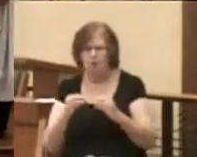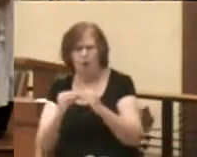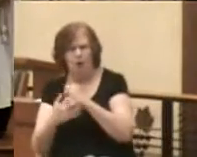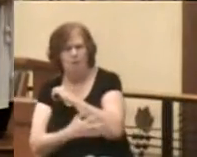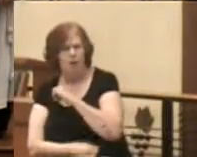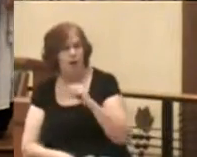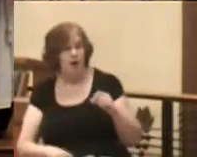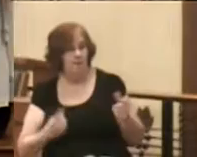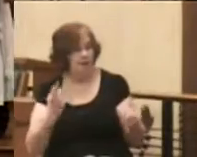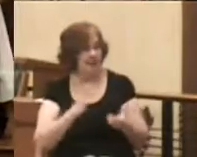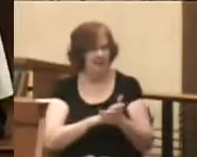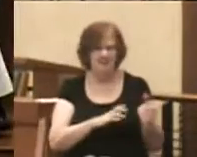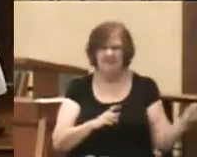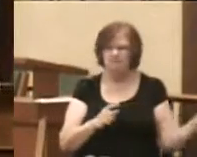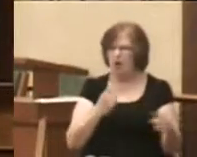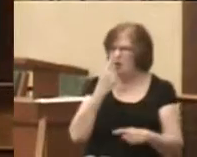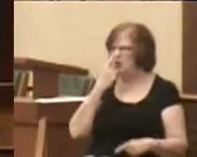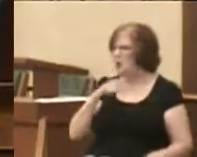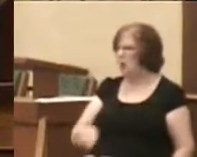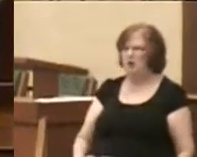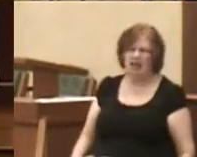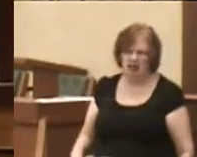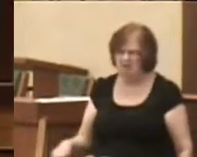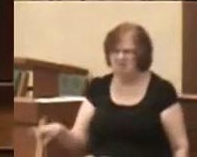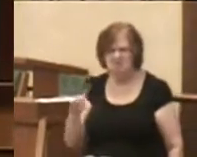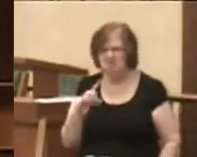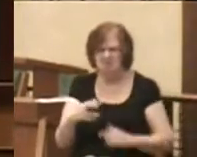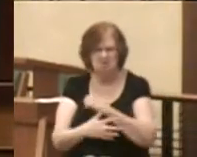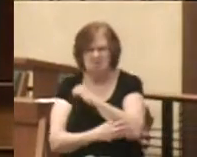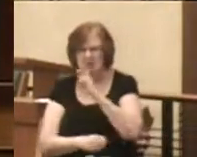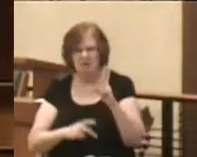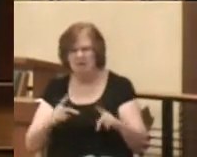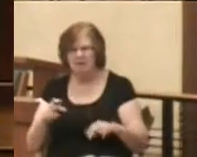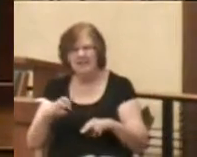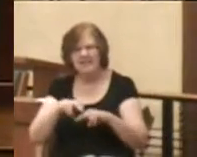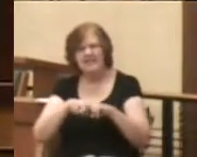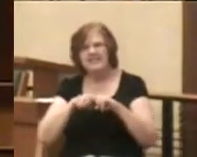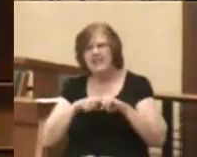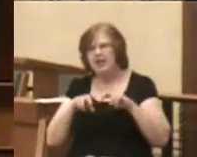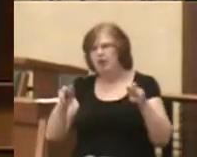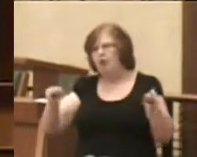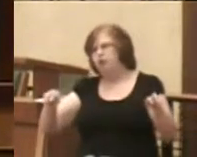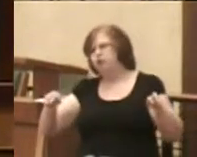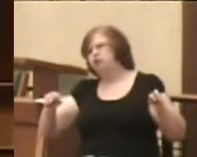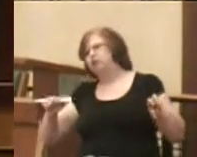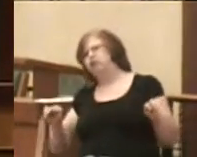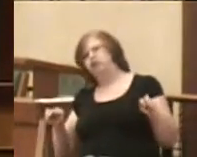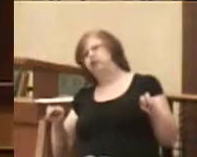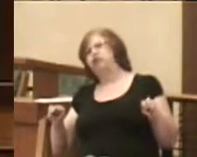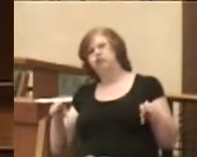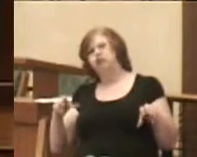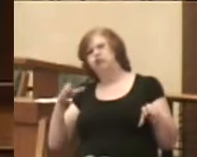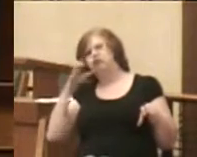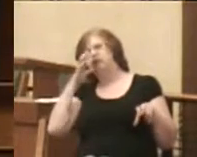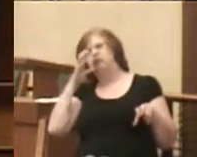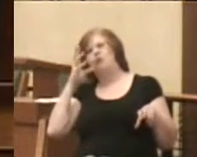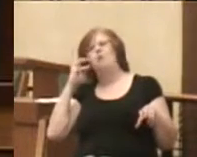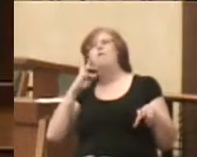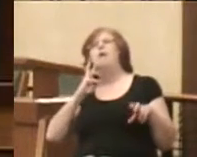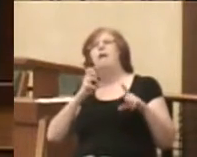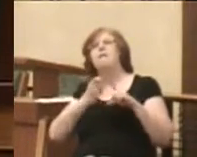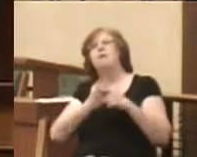even care. They just sit on their ivory inlaid couches drinking wine from